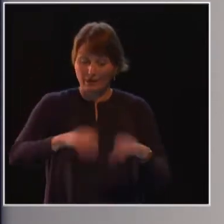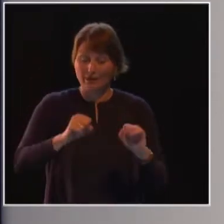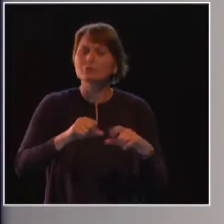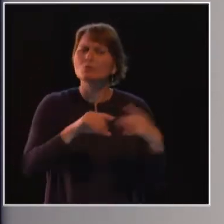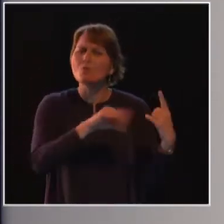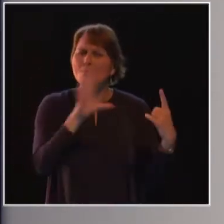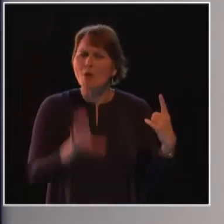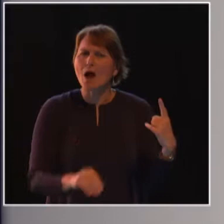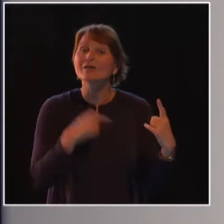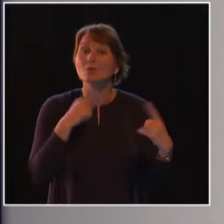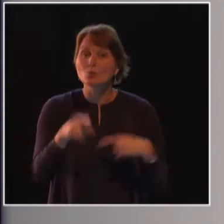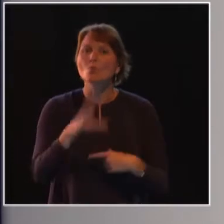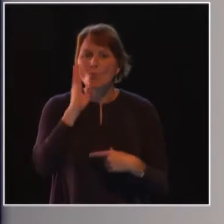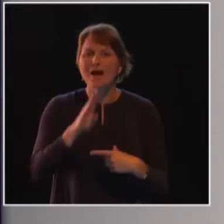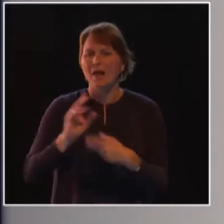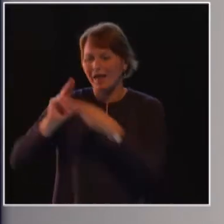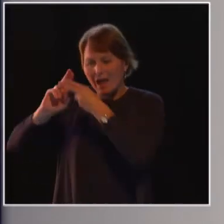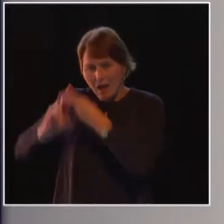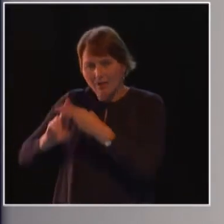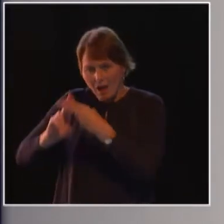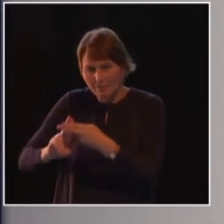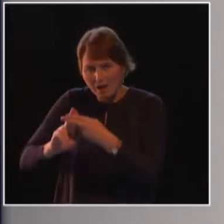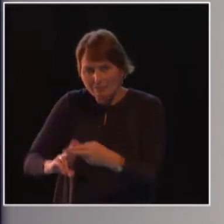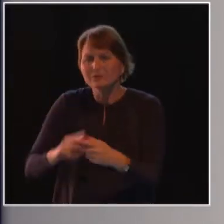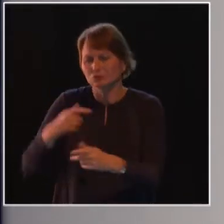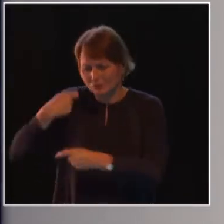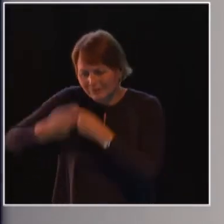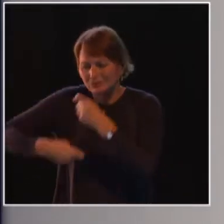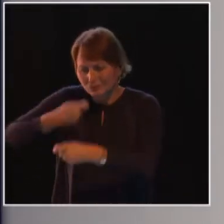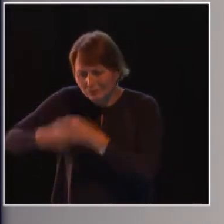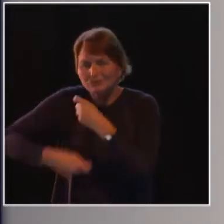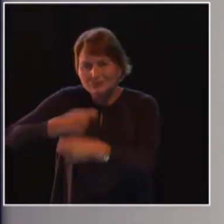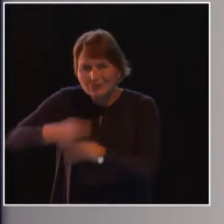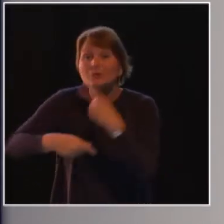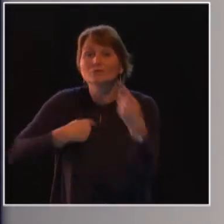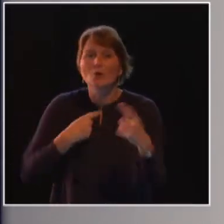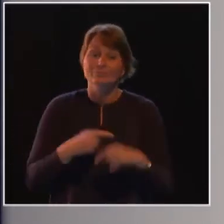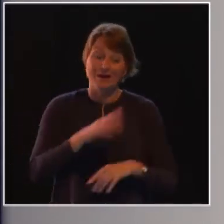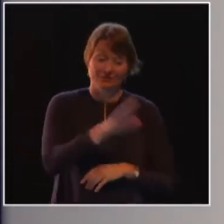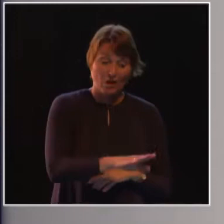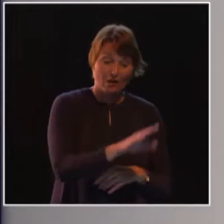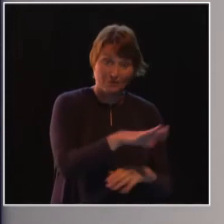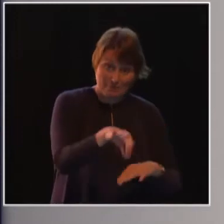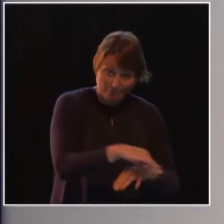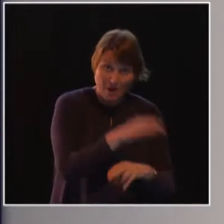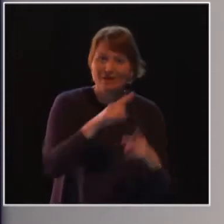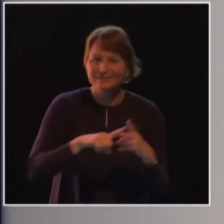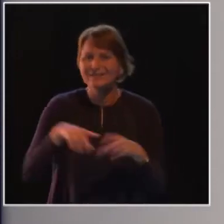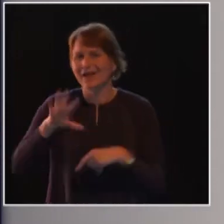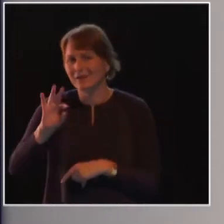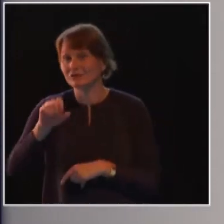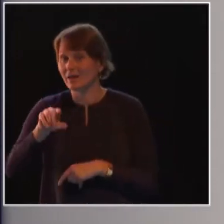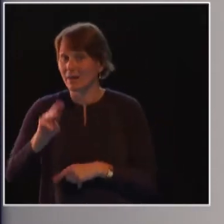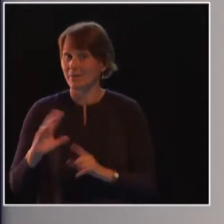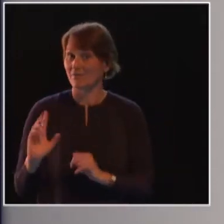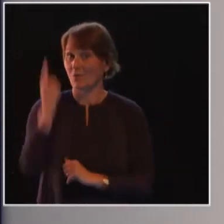harmful traditional practices, which includes both FGM and child marriage. And to me, working with UN Women as their first regional